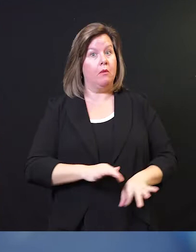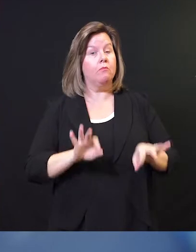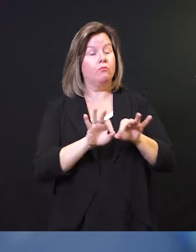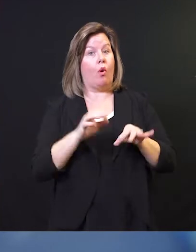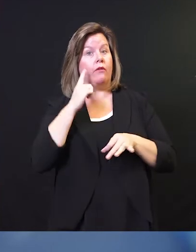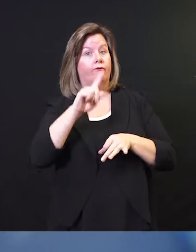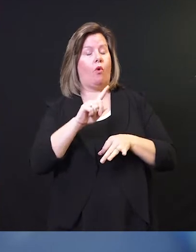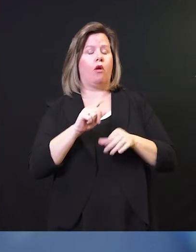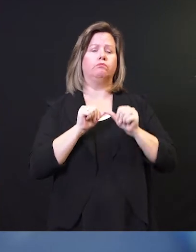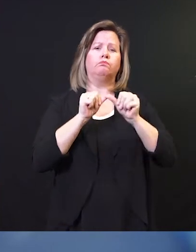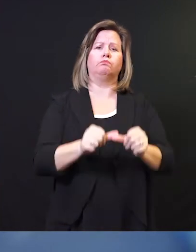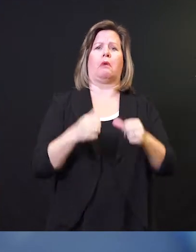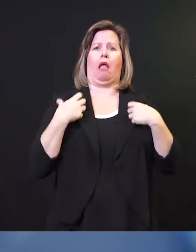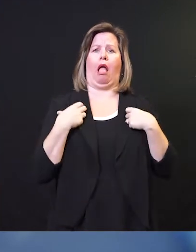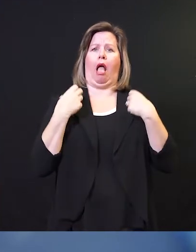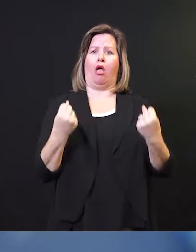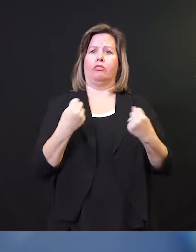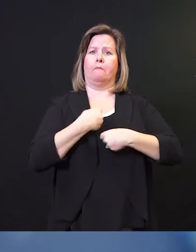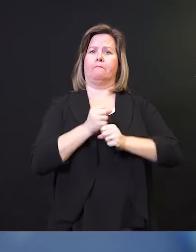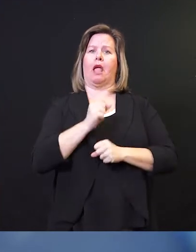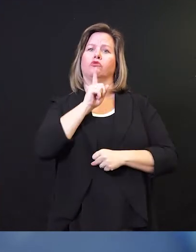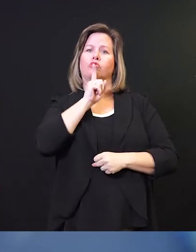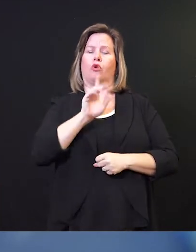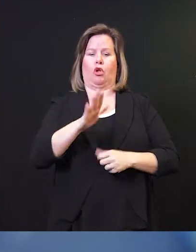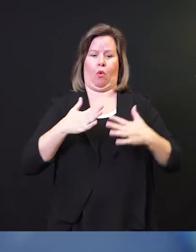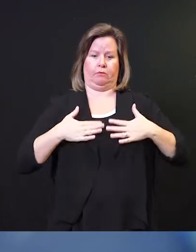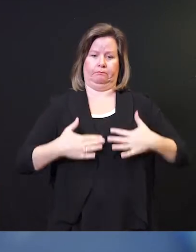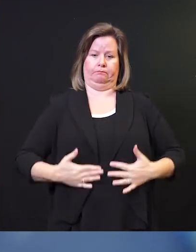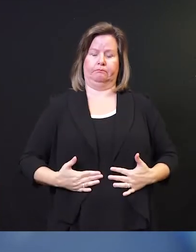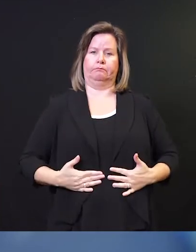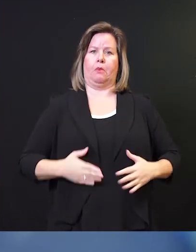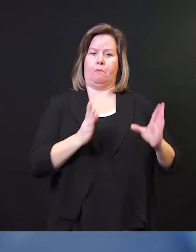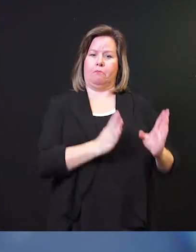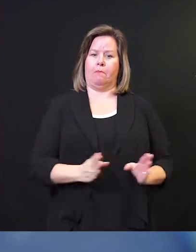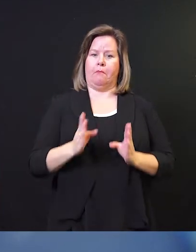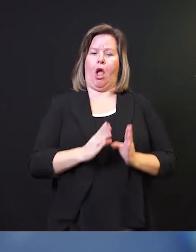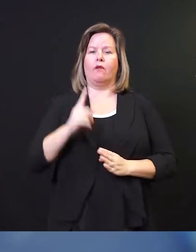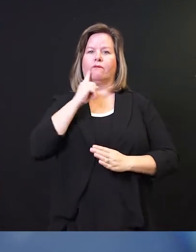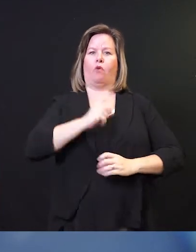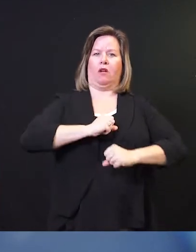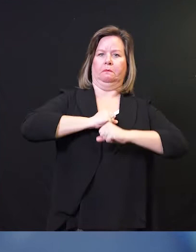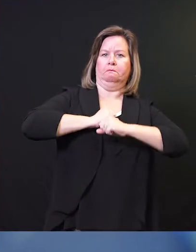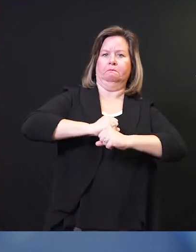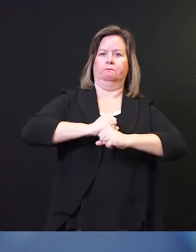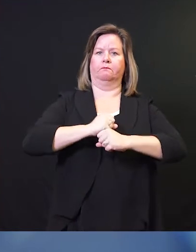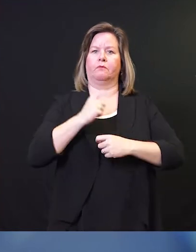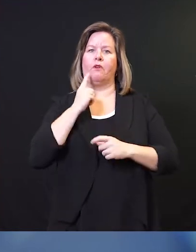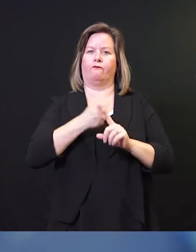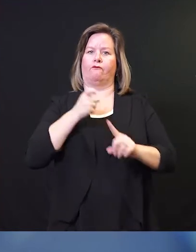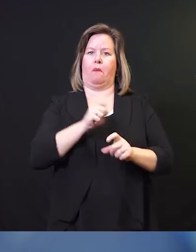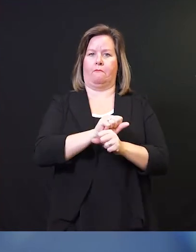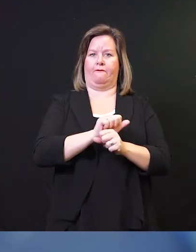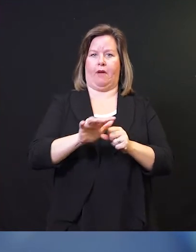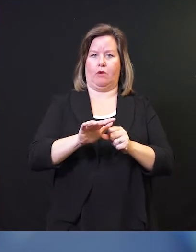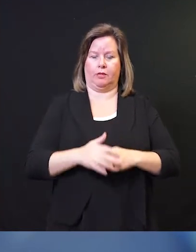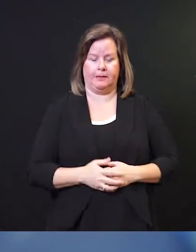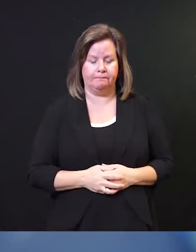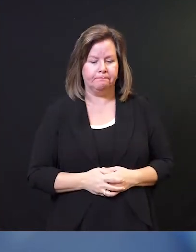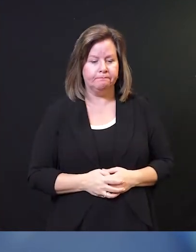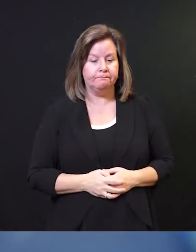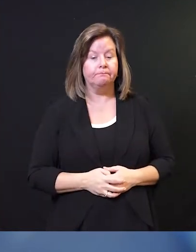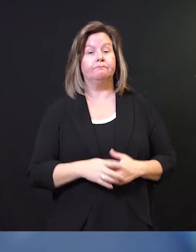health and making sure your immune system is as prepared as possible to fight off this virus if you are exposed to it.